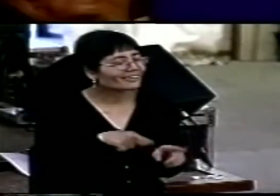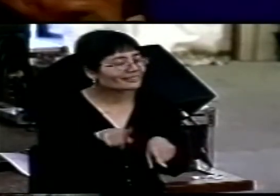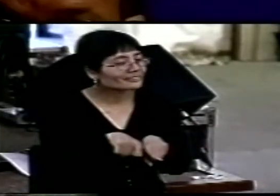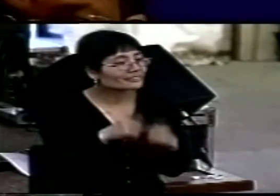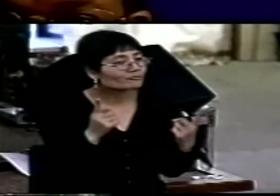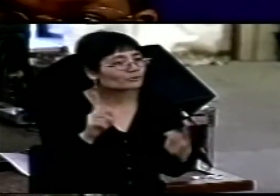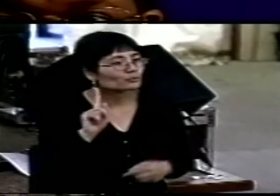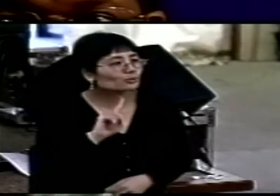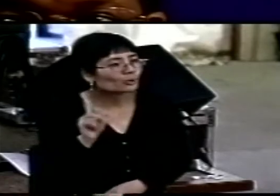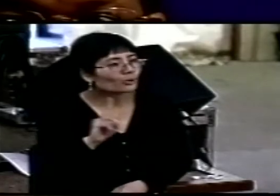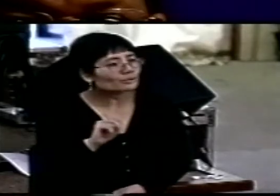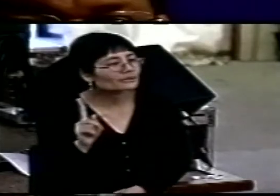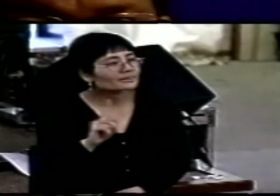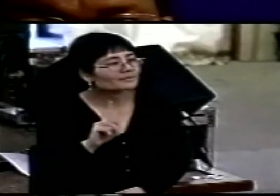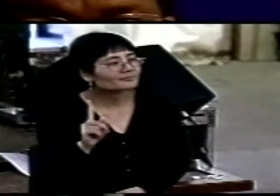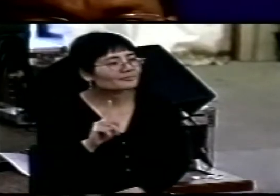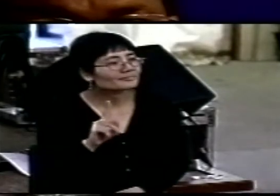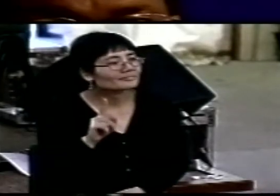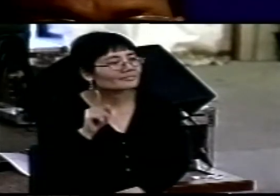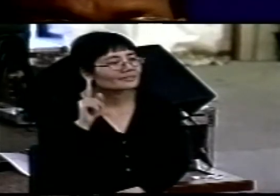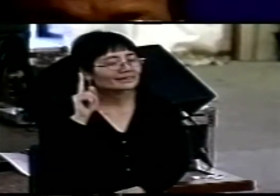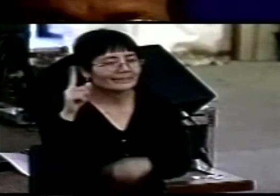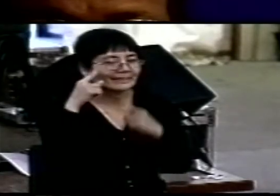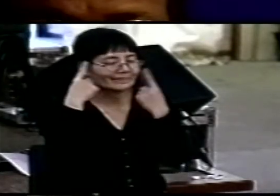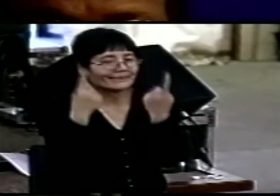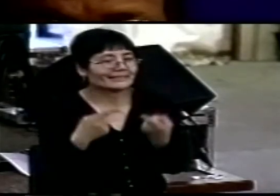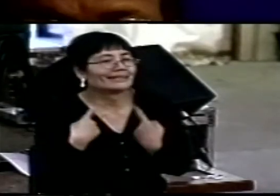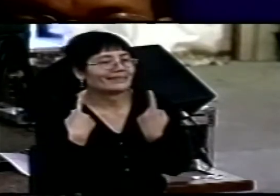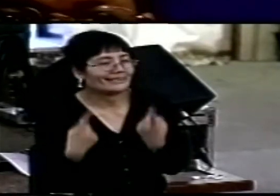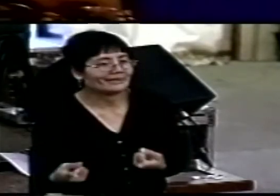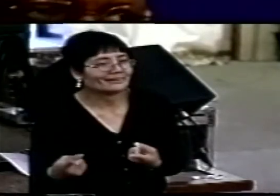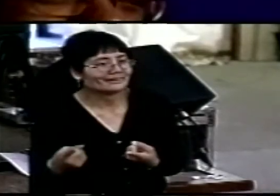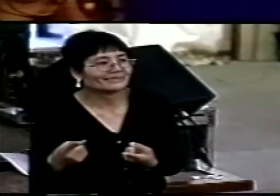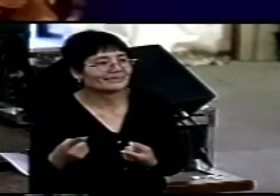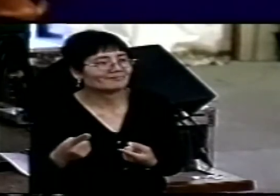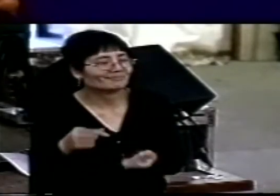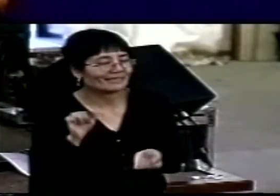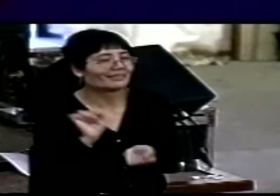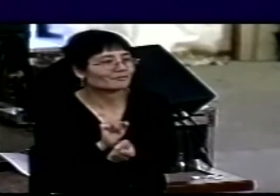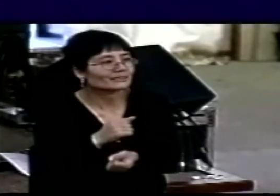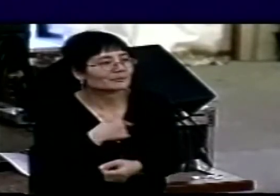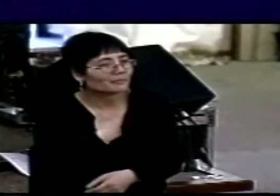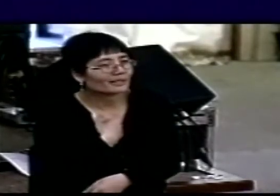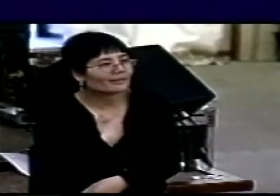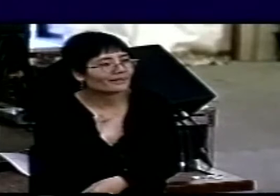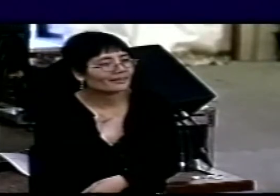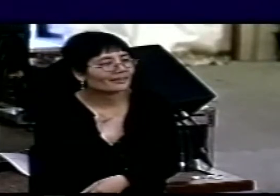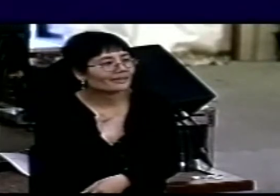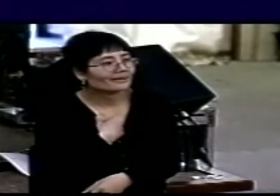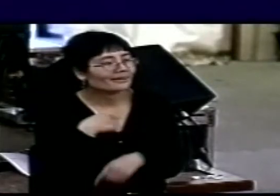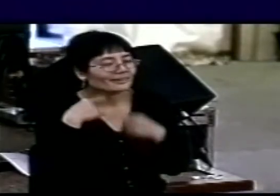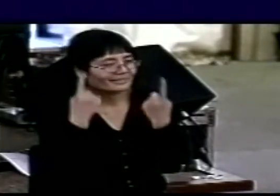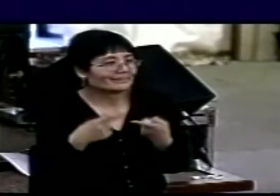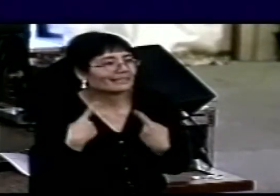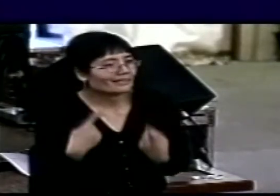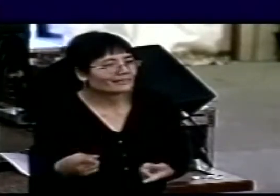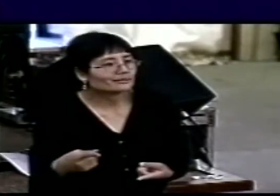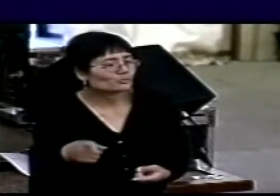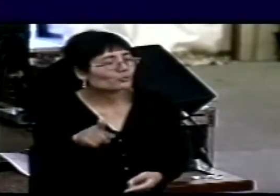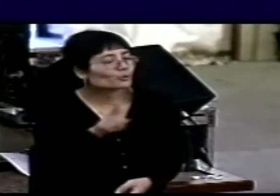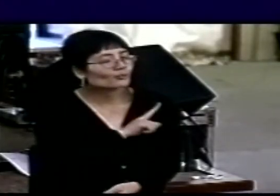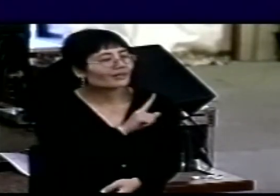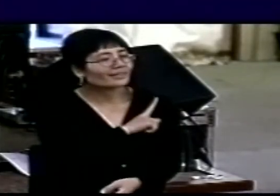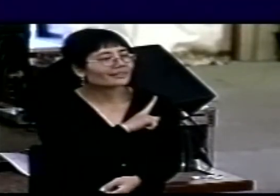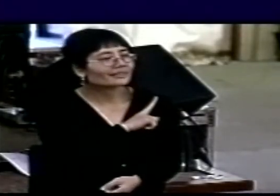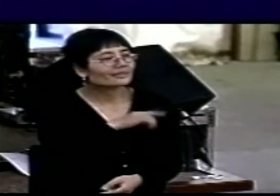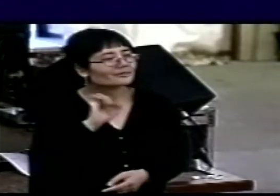is, he can't arrest me. The inference is, he can't actually exercise any authority over